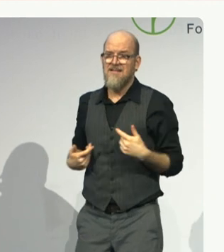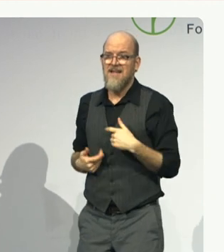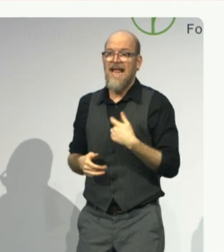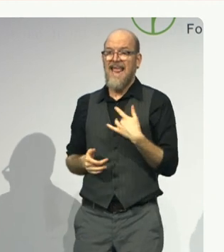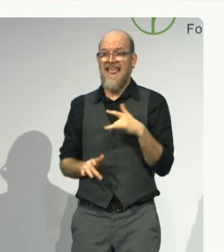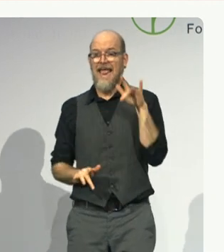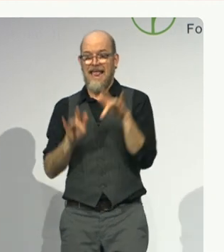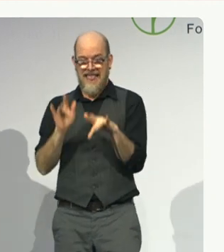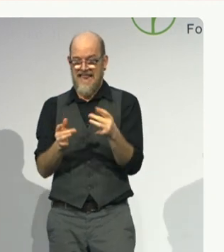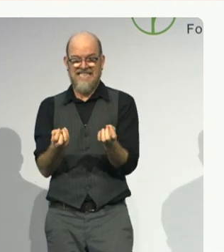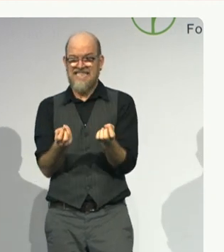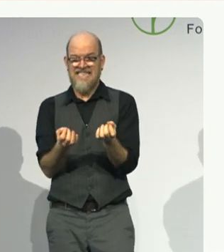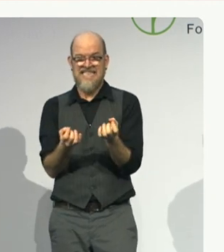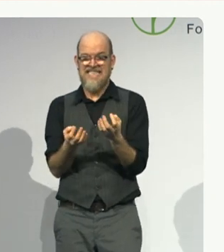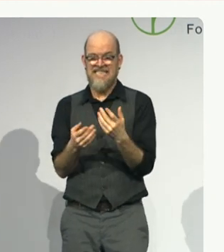because of an injury.